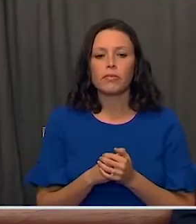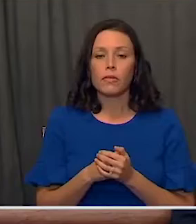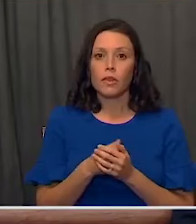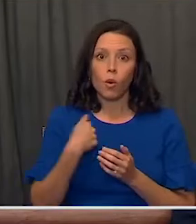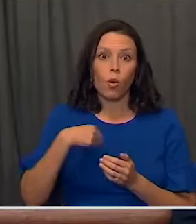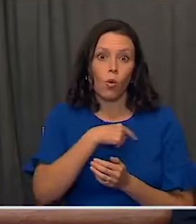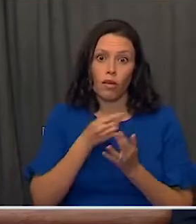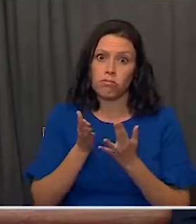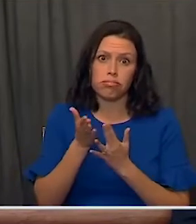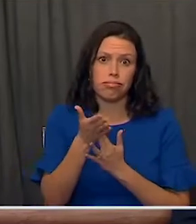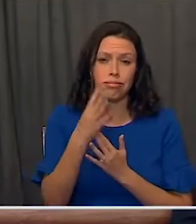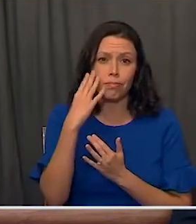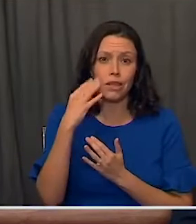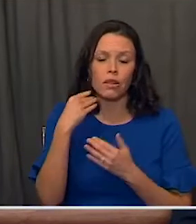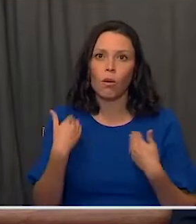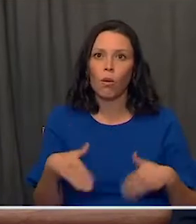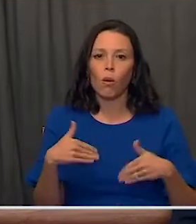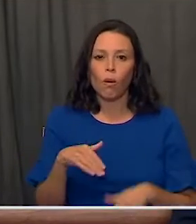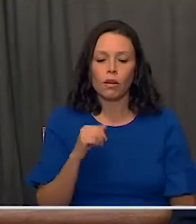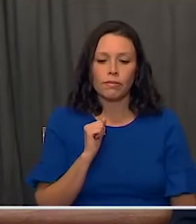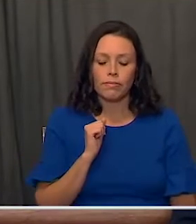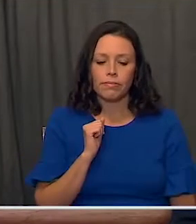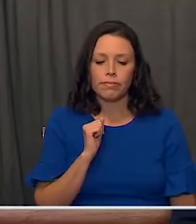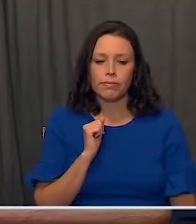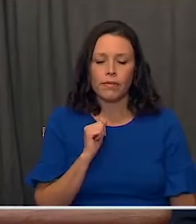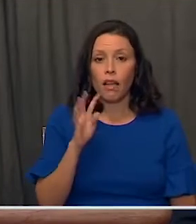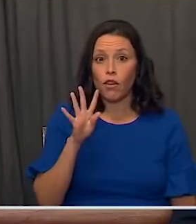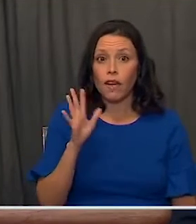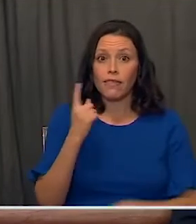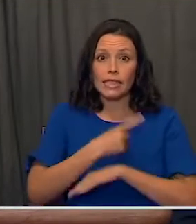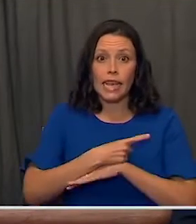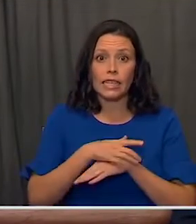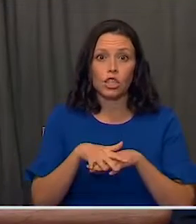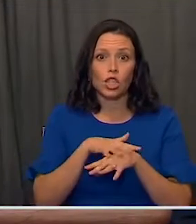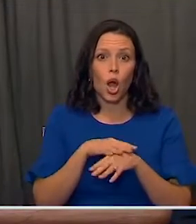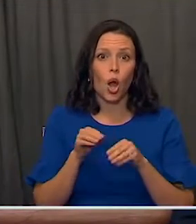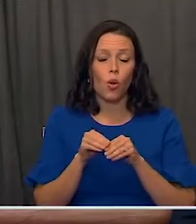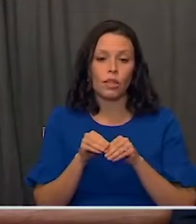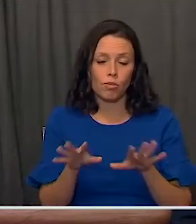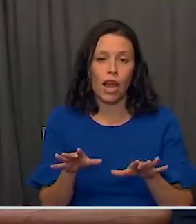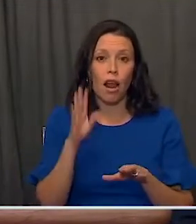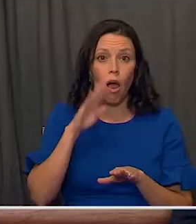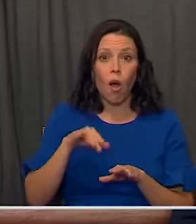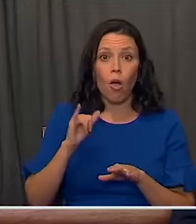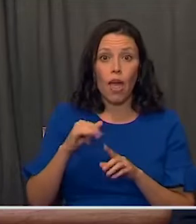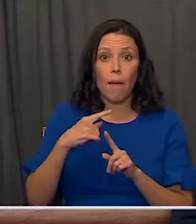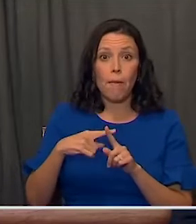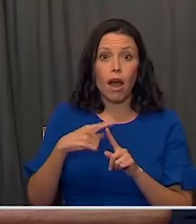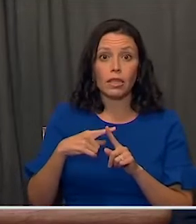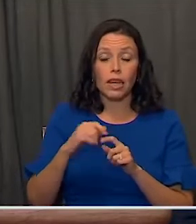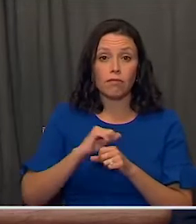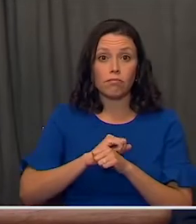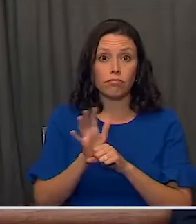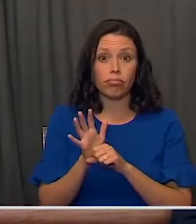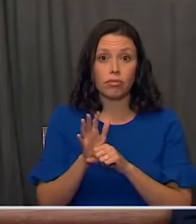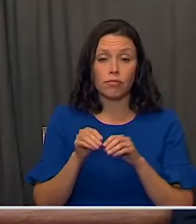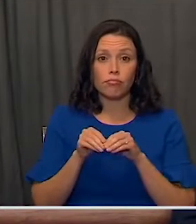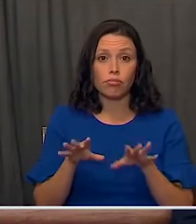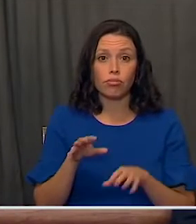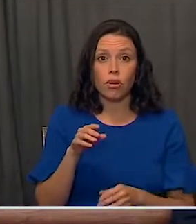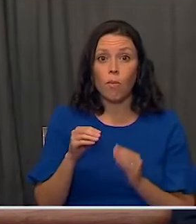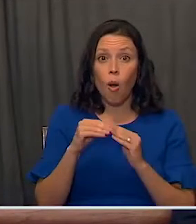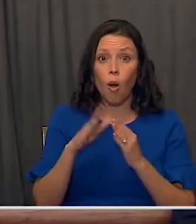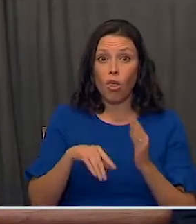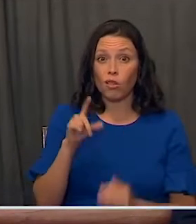through a lot together. We went through 45 days to slow the spread back when the positivity rate across this country was more than